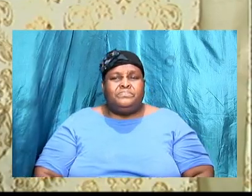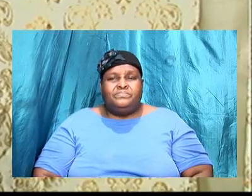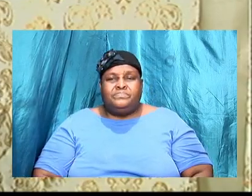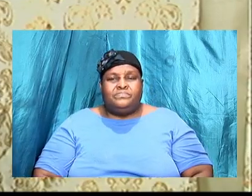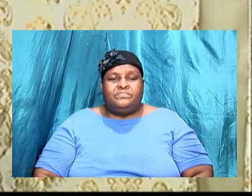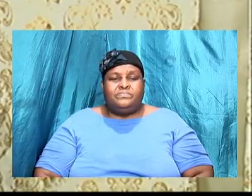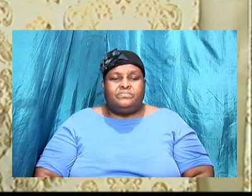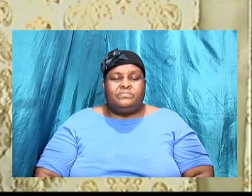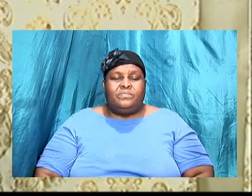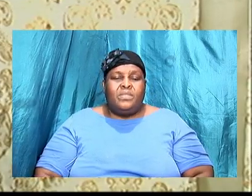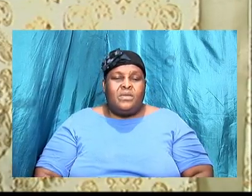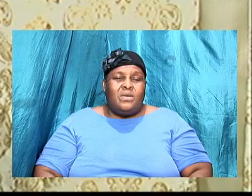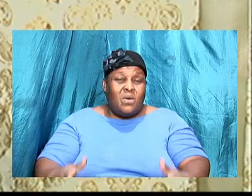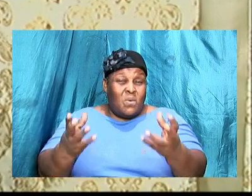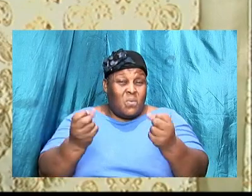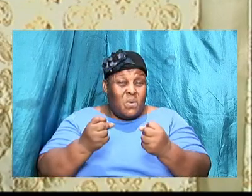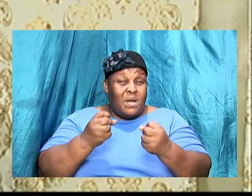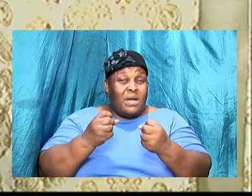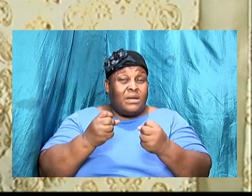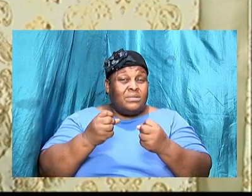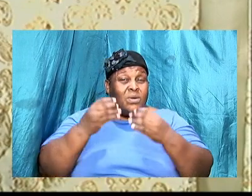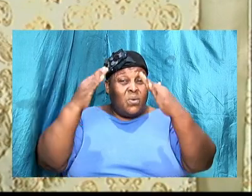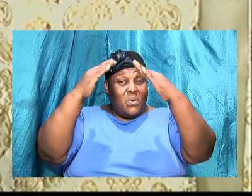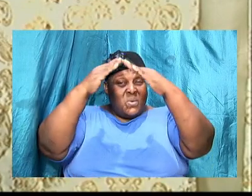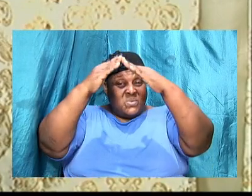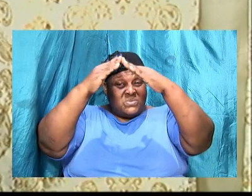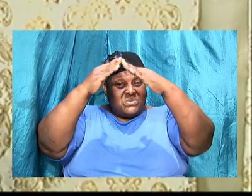Desire in our house or a car is not a bad thing.